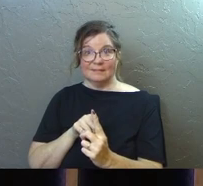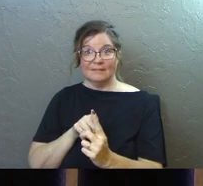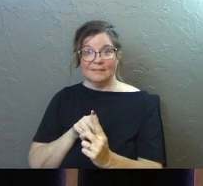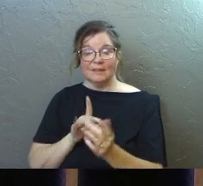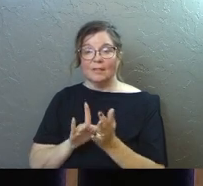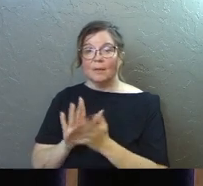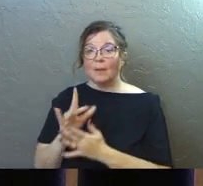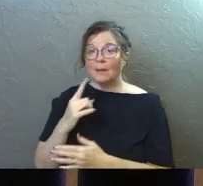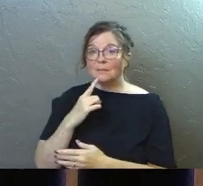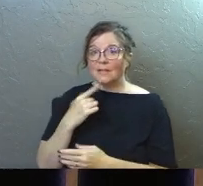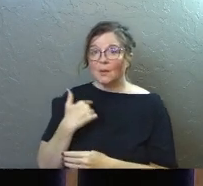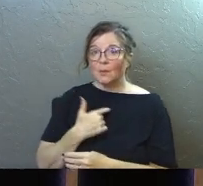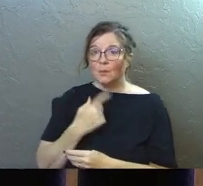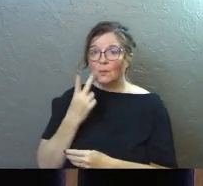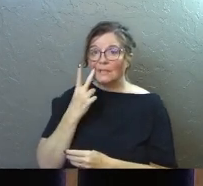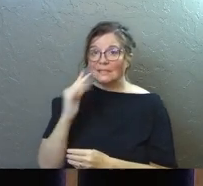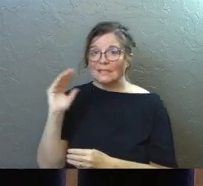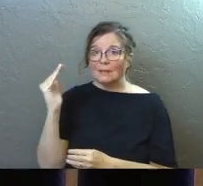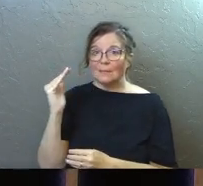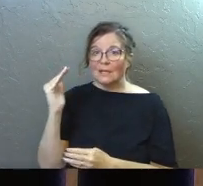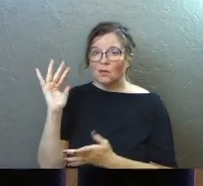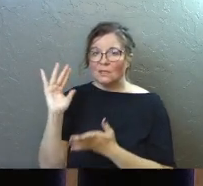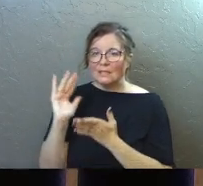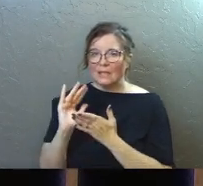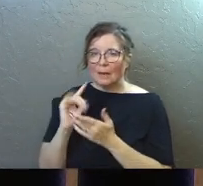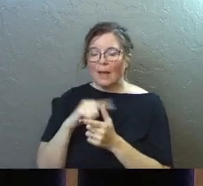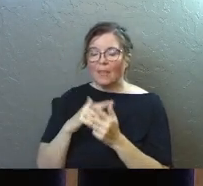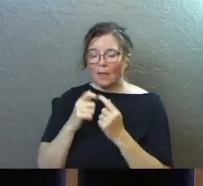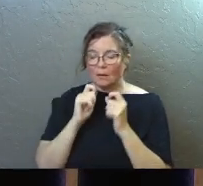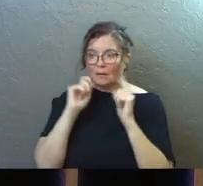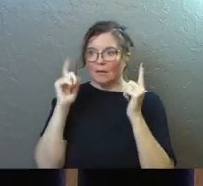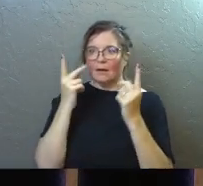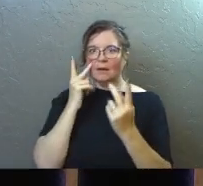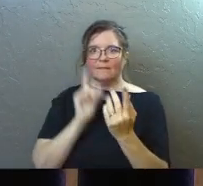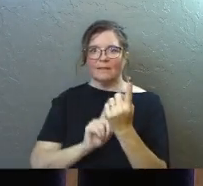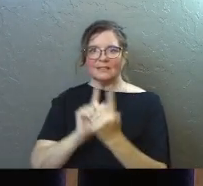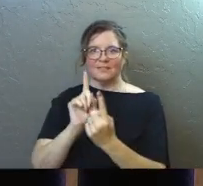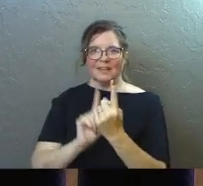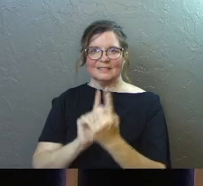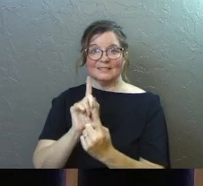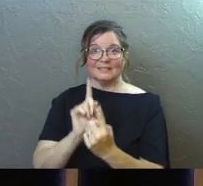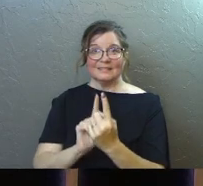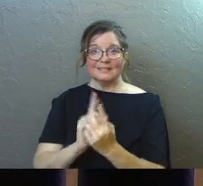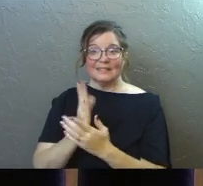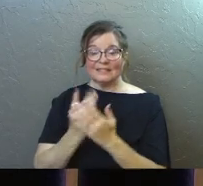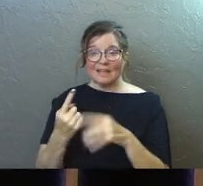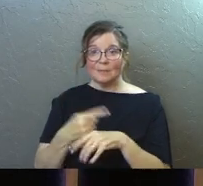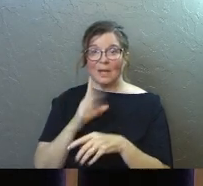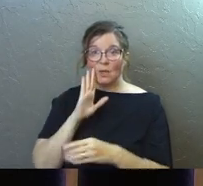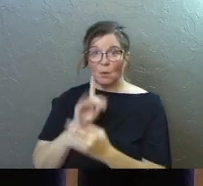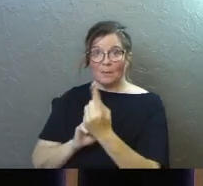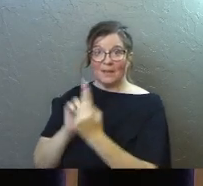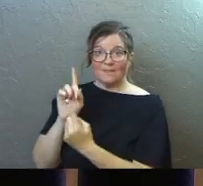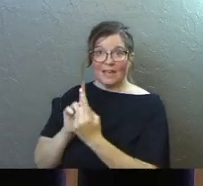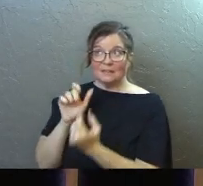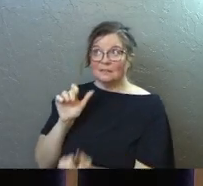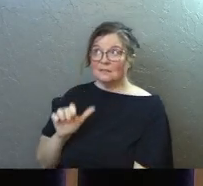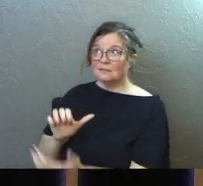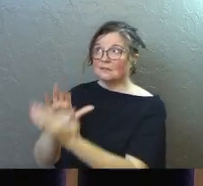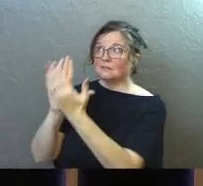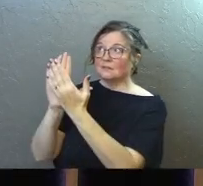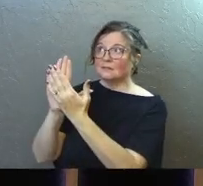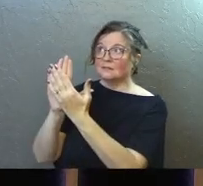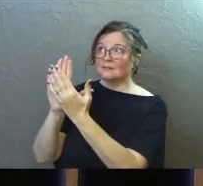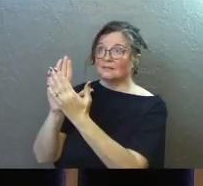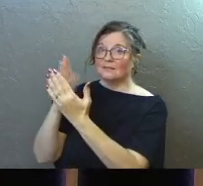You know, the Bible says, see in a mirror dimly, but then face to face. Someday you will be face to face with